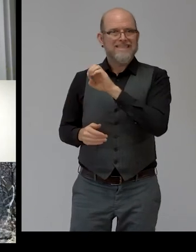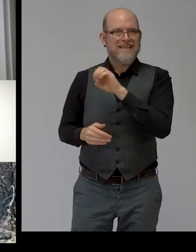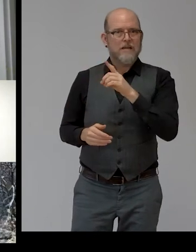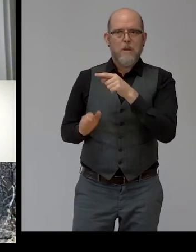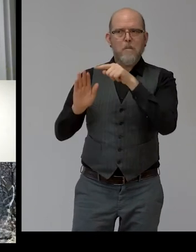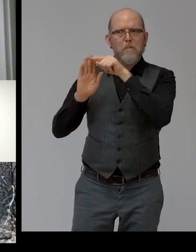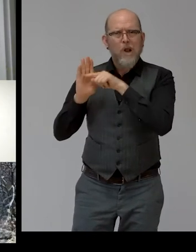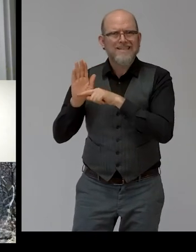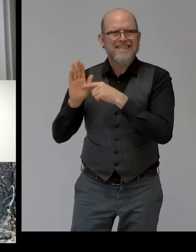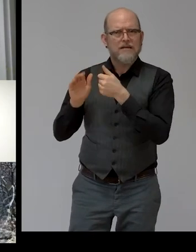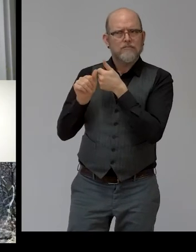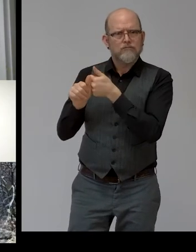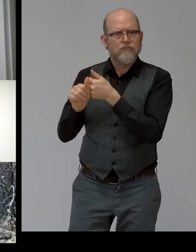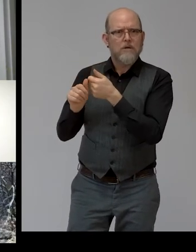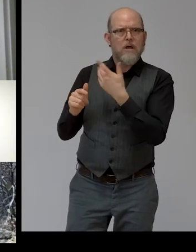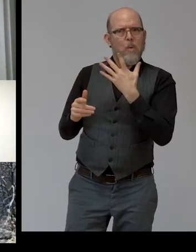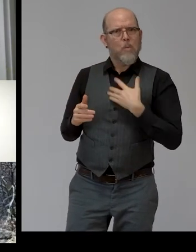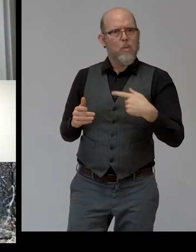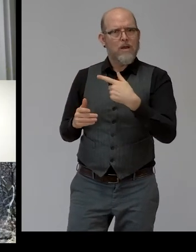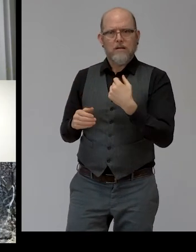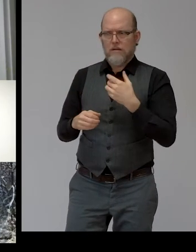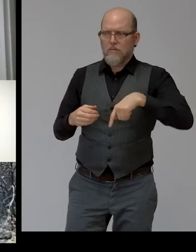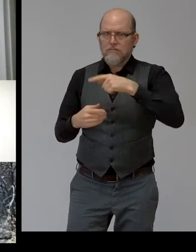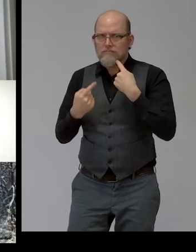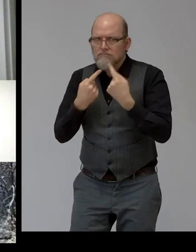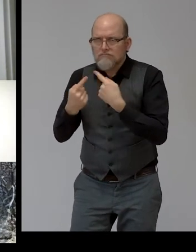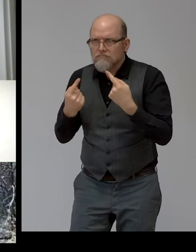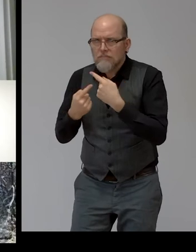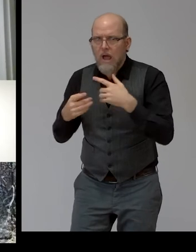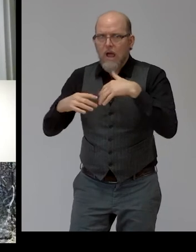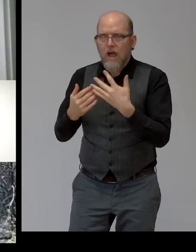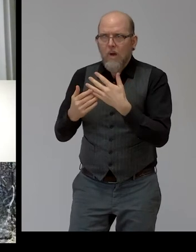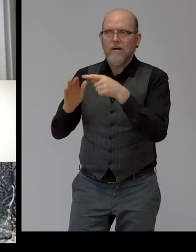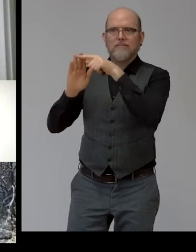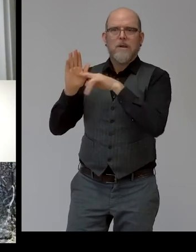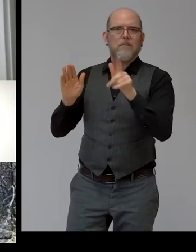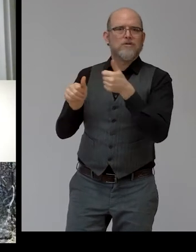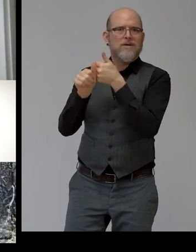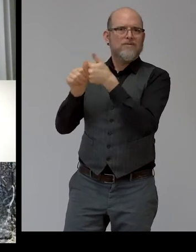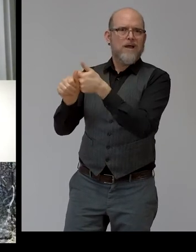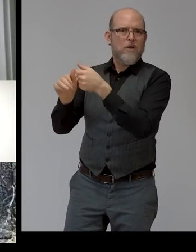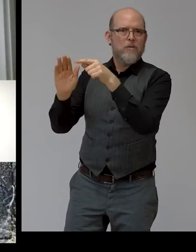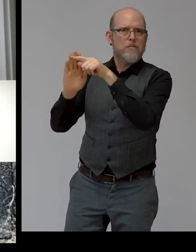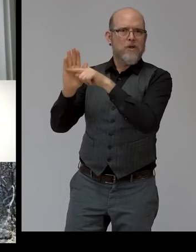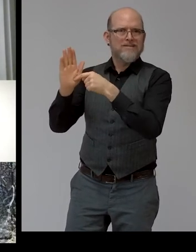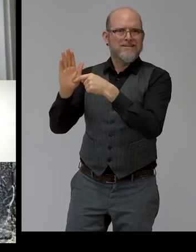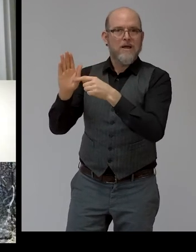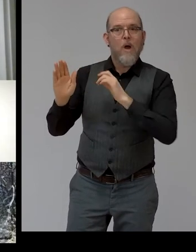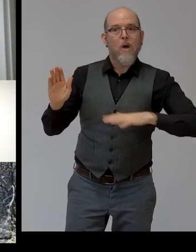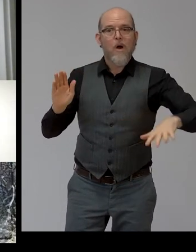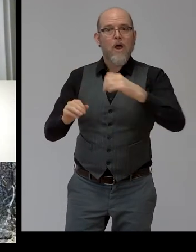that address barriers and improve opportunities for all individuals in achieving employment success.